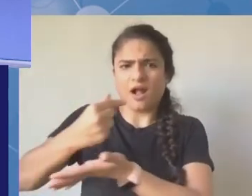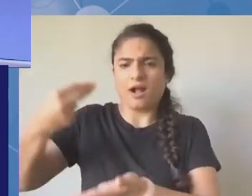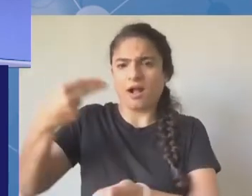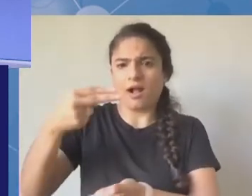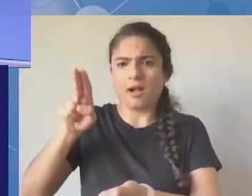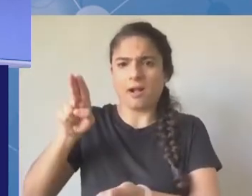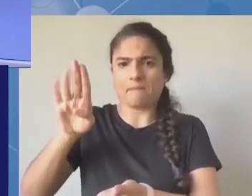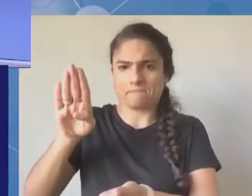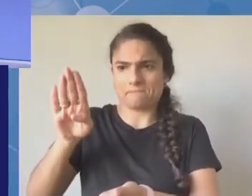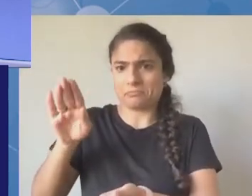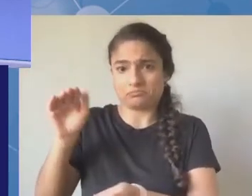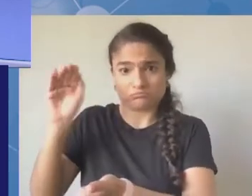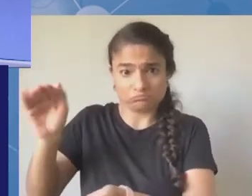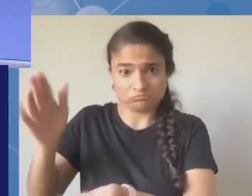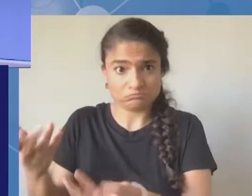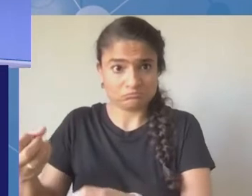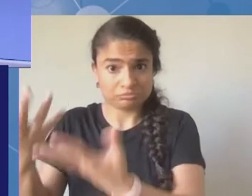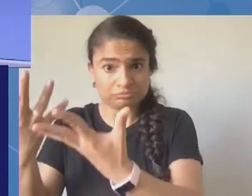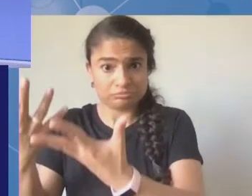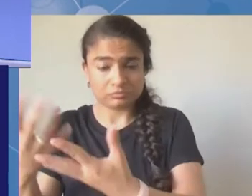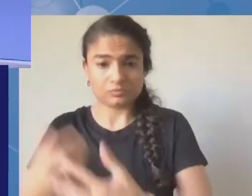Is it possible to give them the floor?